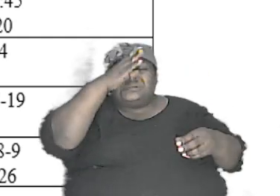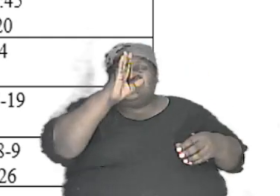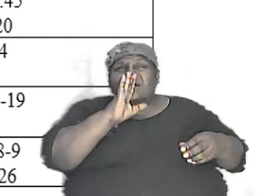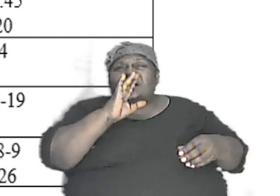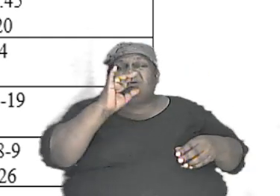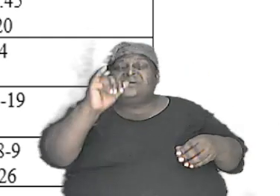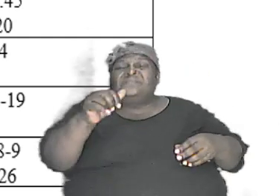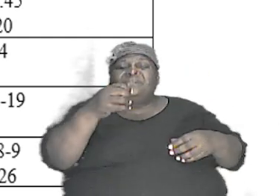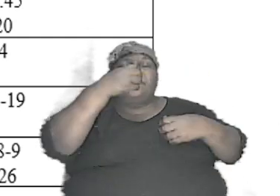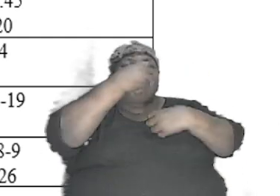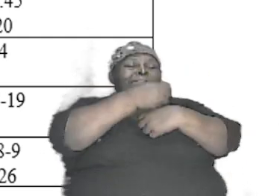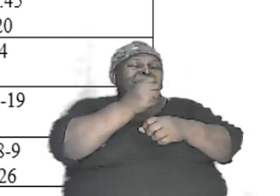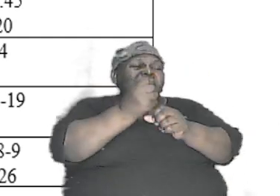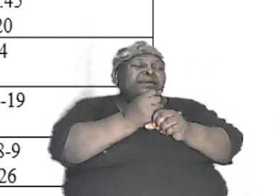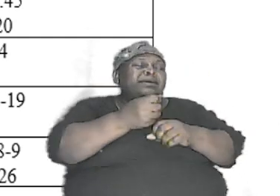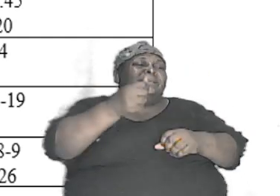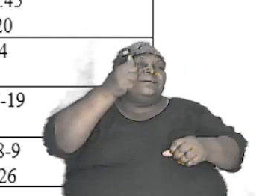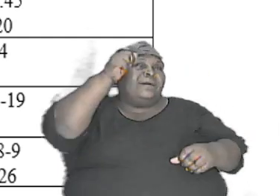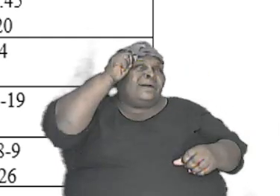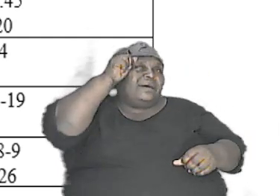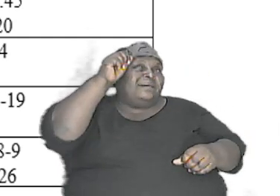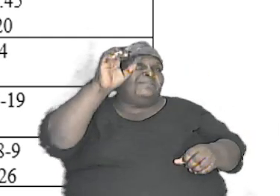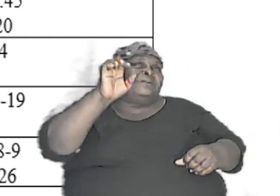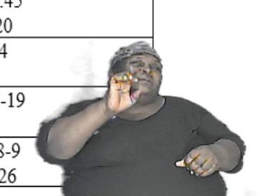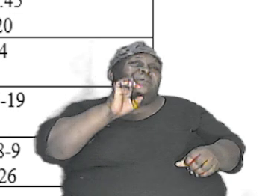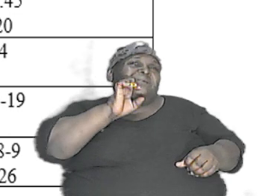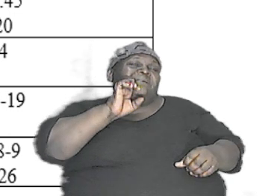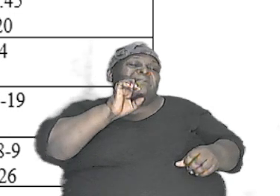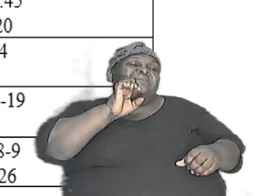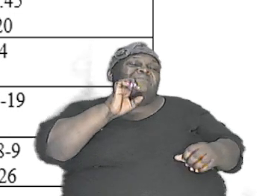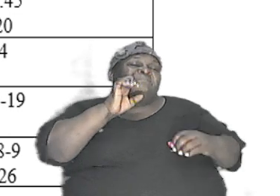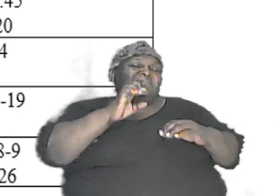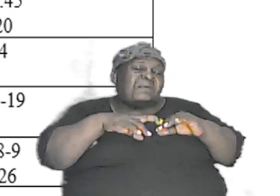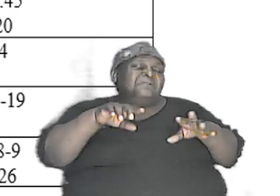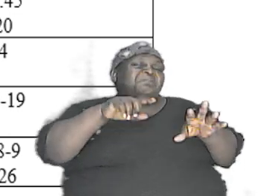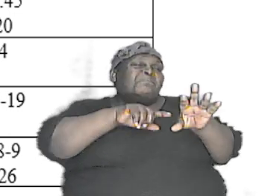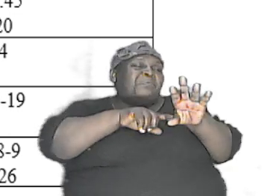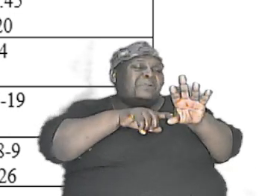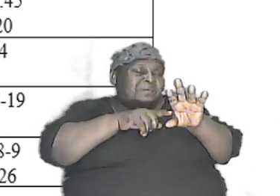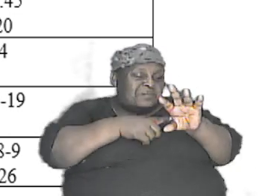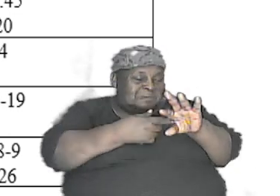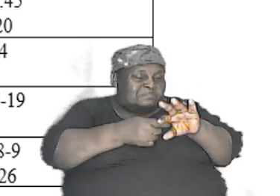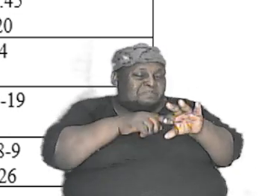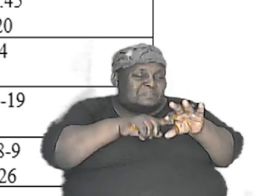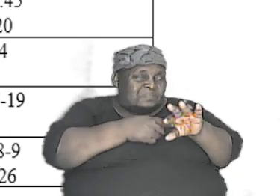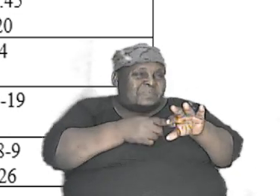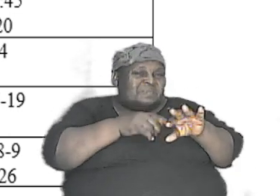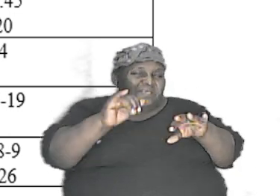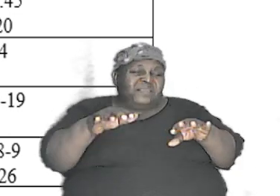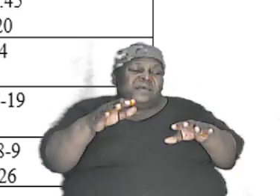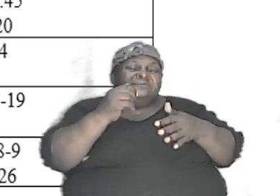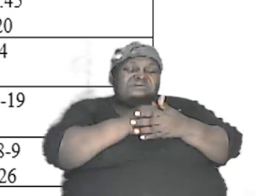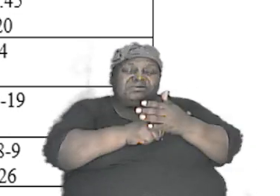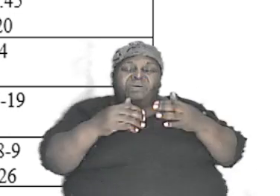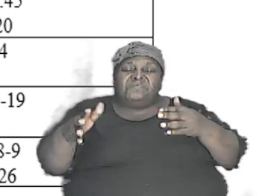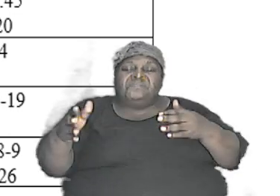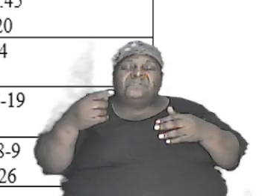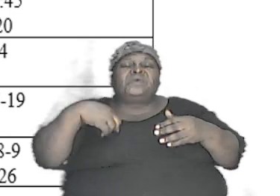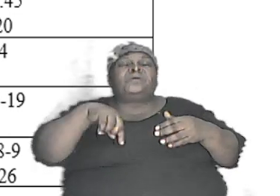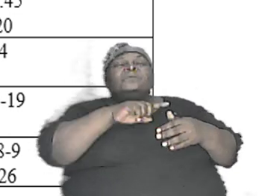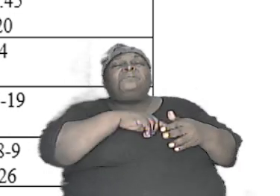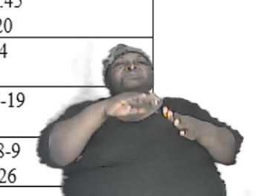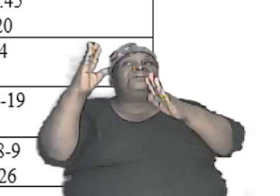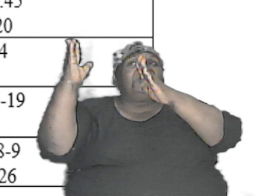made Adam and Eve at the beginning and that is something that we must hold that we must